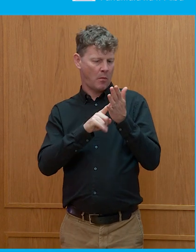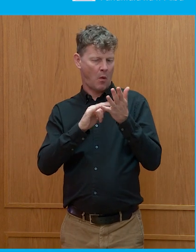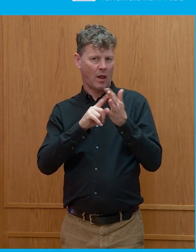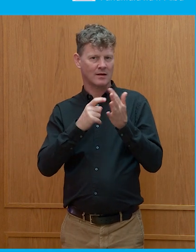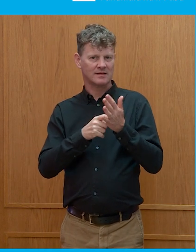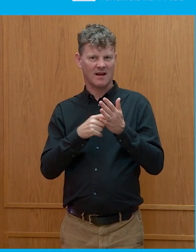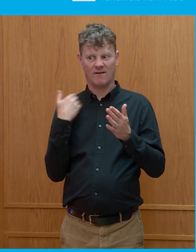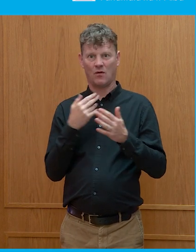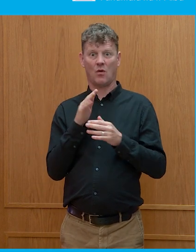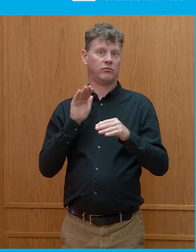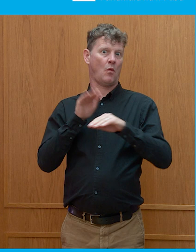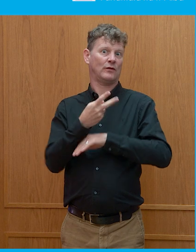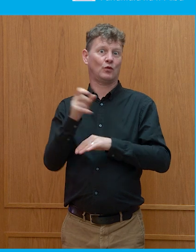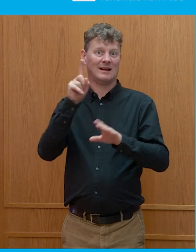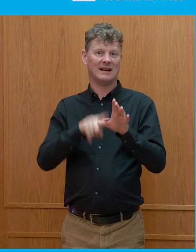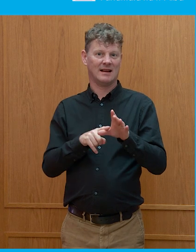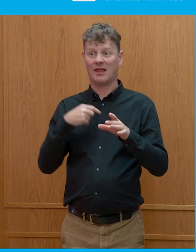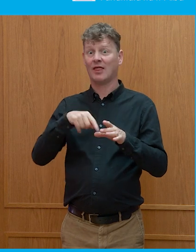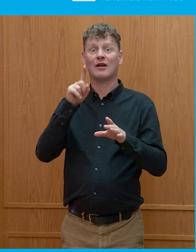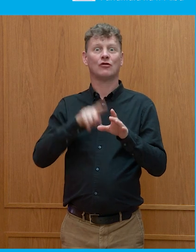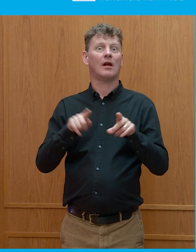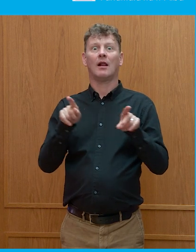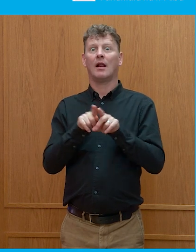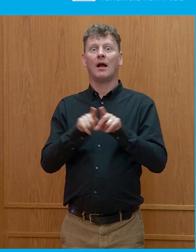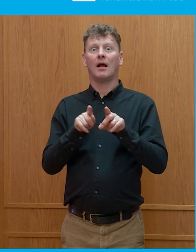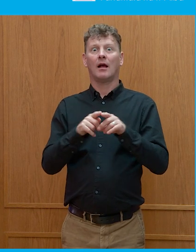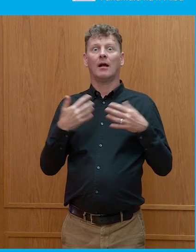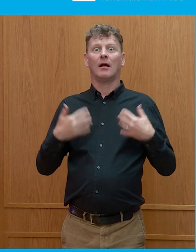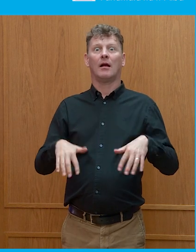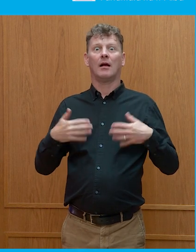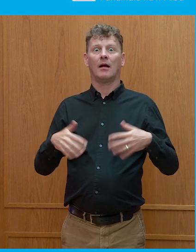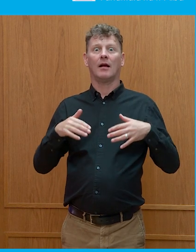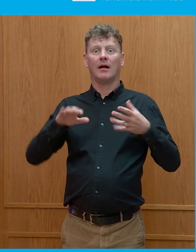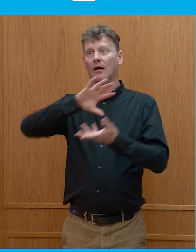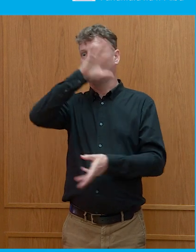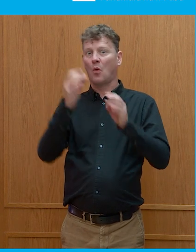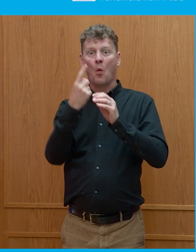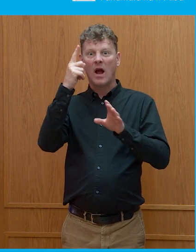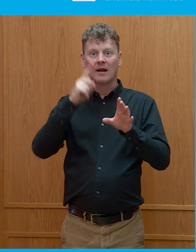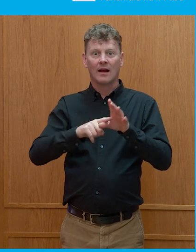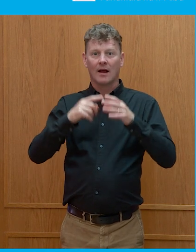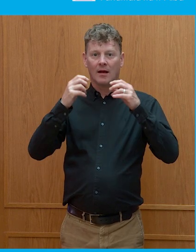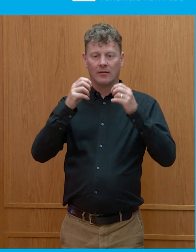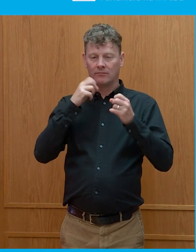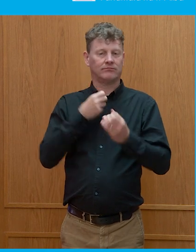year is just, it's like Christmas and Hanukkah and all the Kwanzaa, all just wrapped up into one.